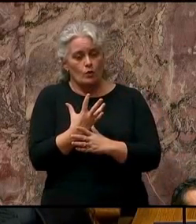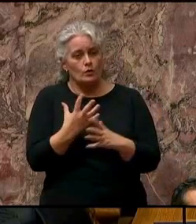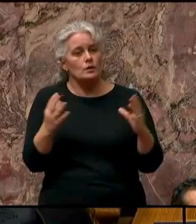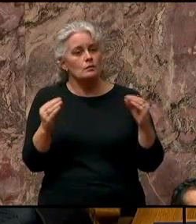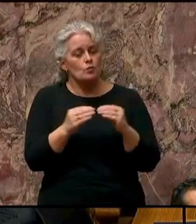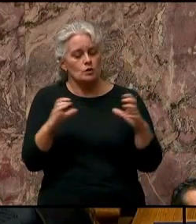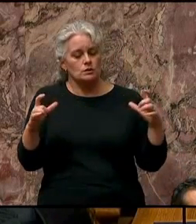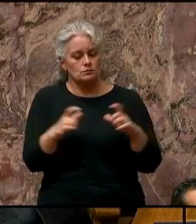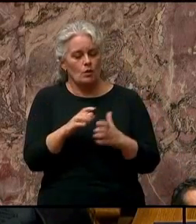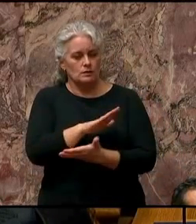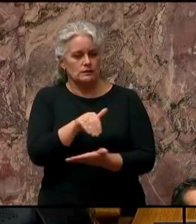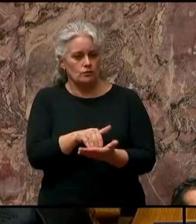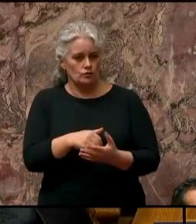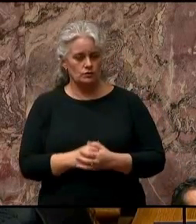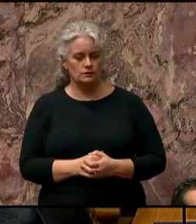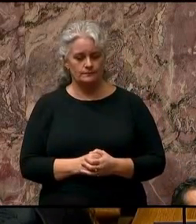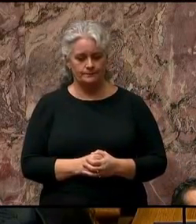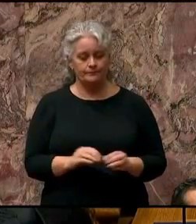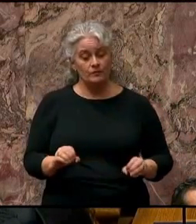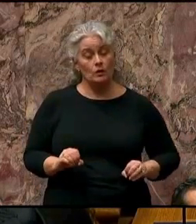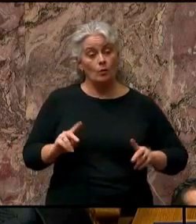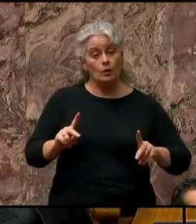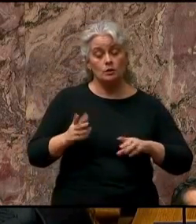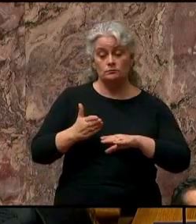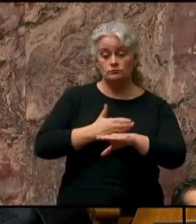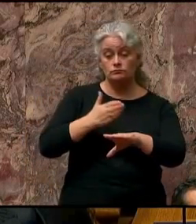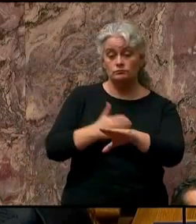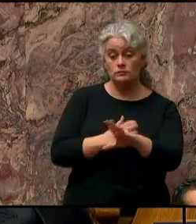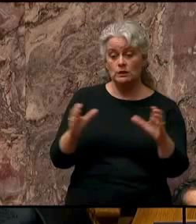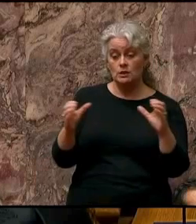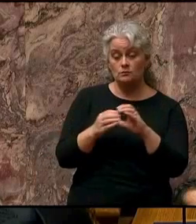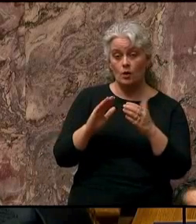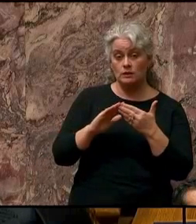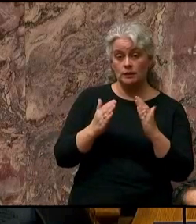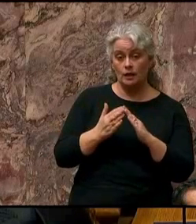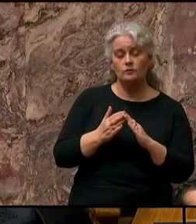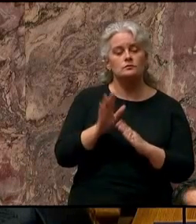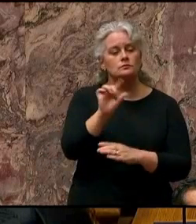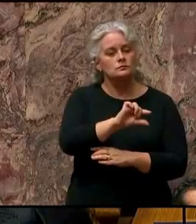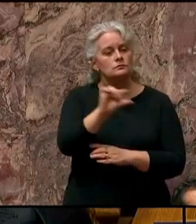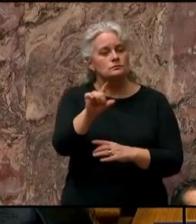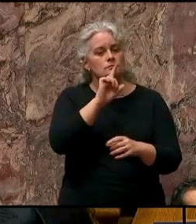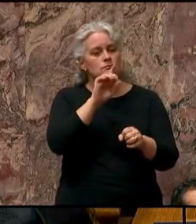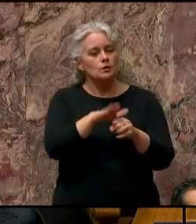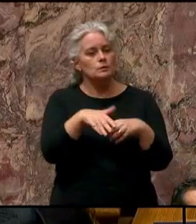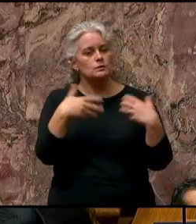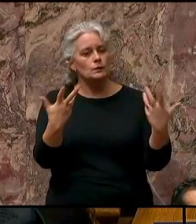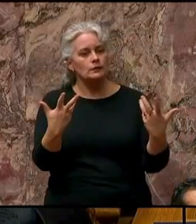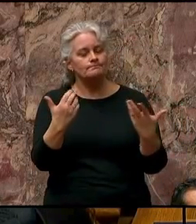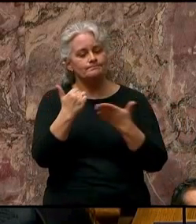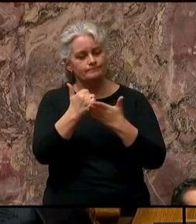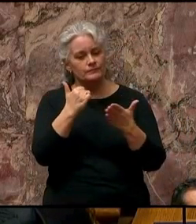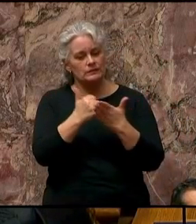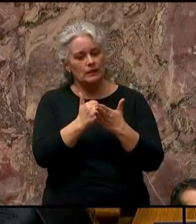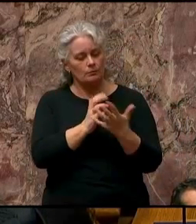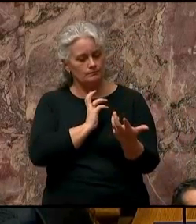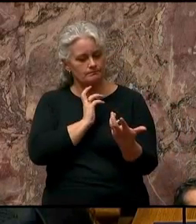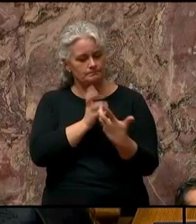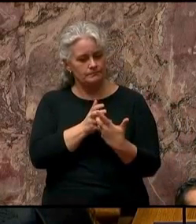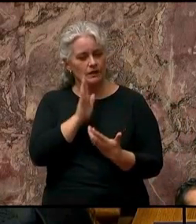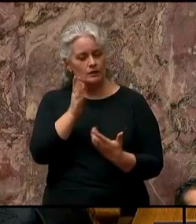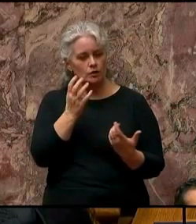As opportunities increase in smaller towns, your government is committed to help them meet the challenges